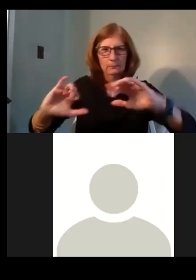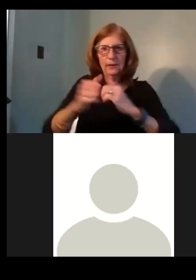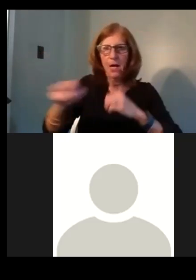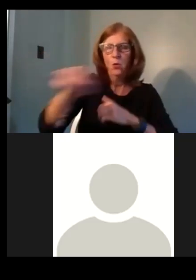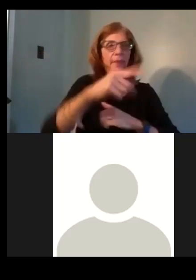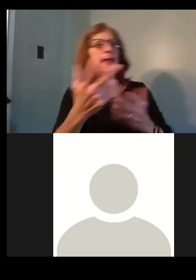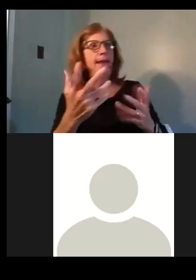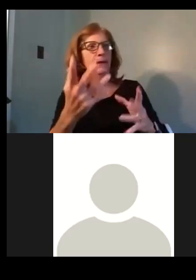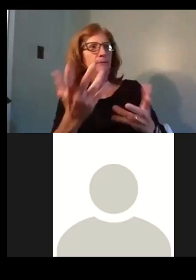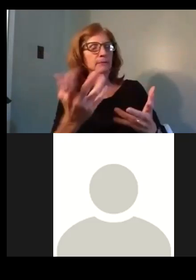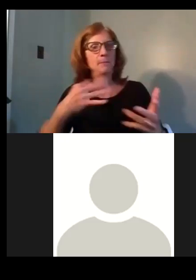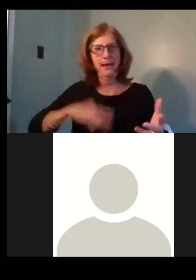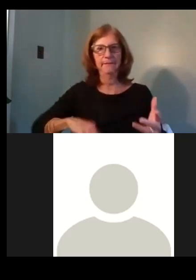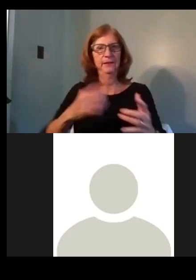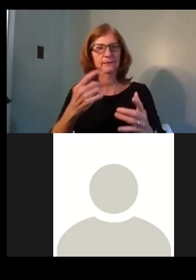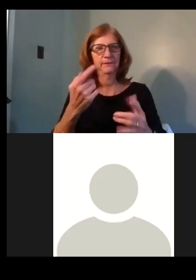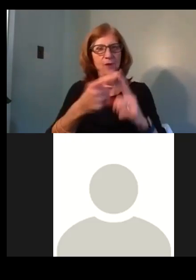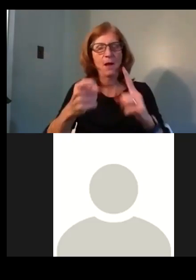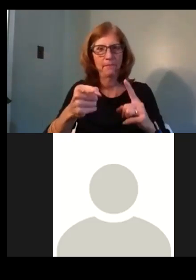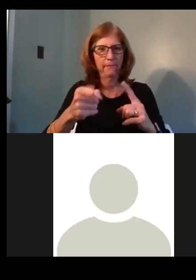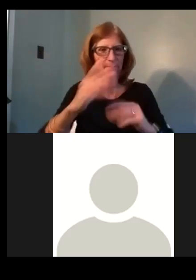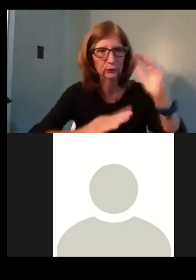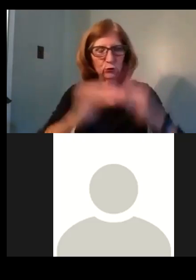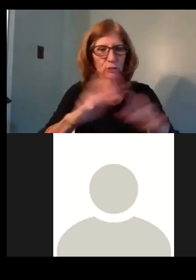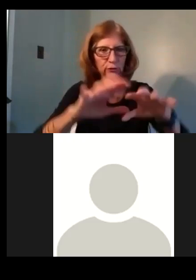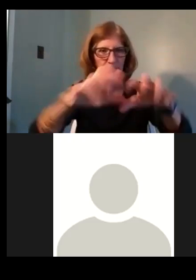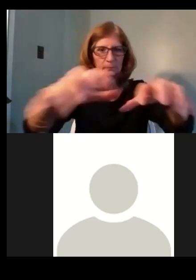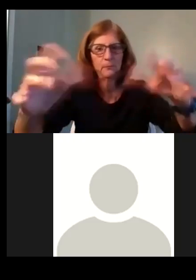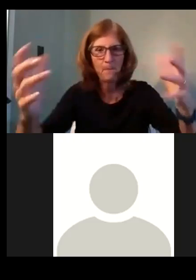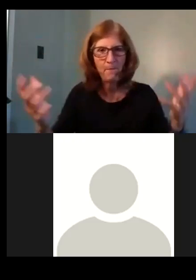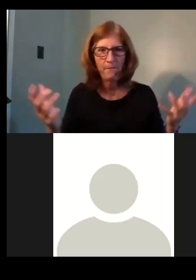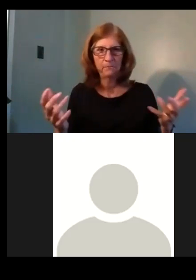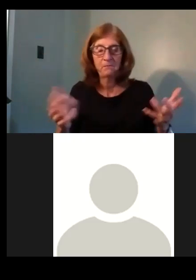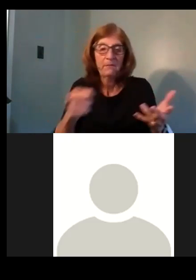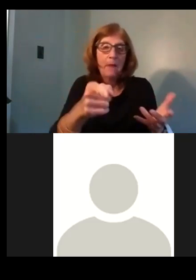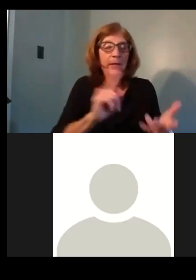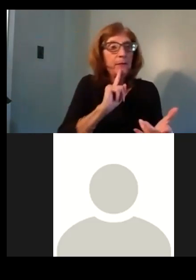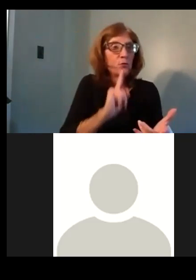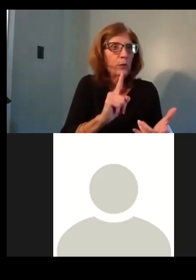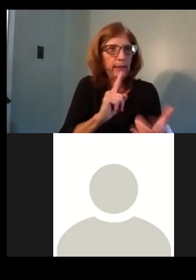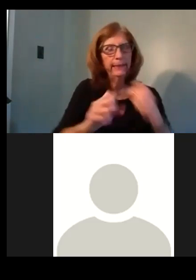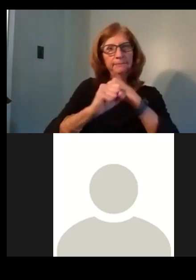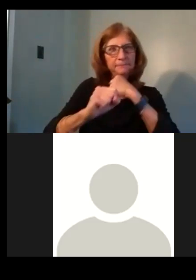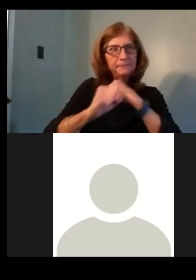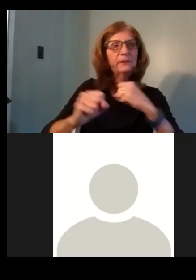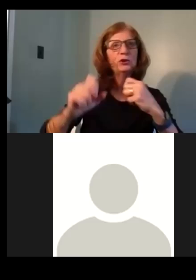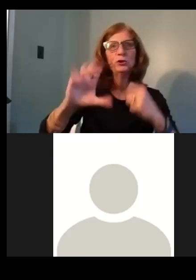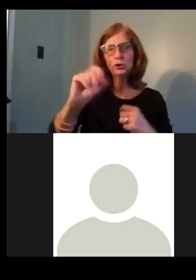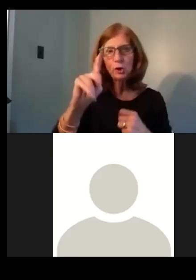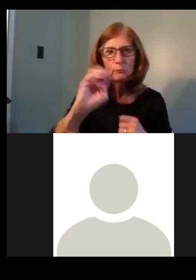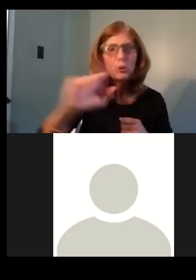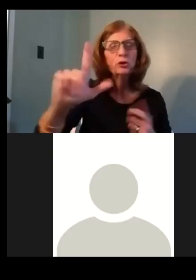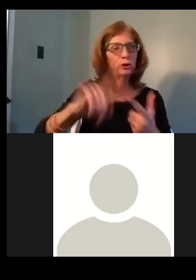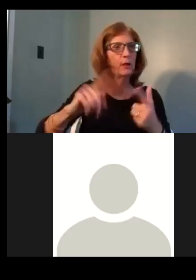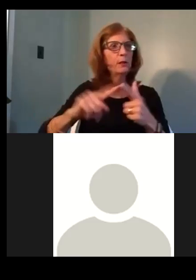you know, overall thinking about, uh, the discounted commercial space, which will hopefully allow for local, um, and